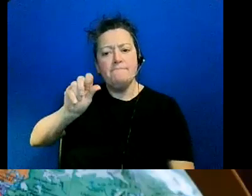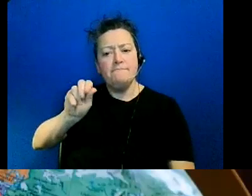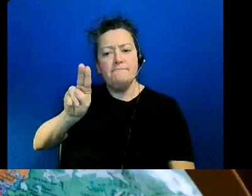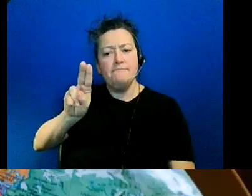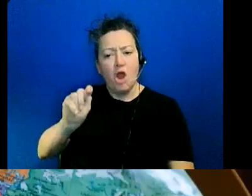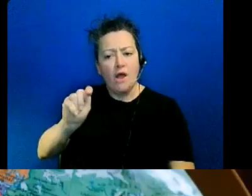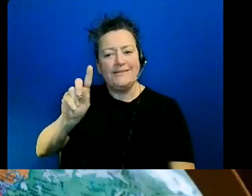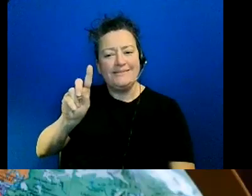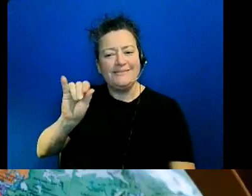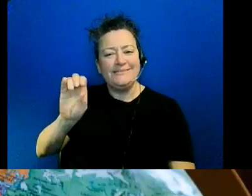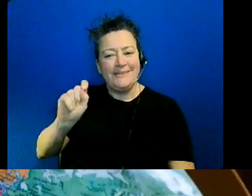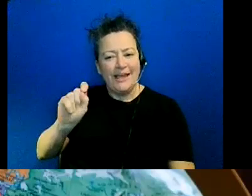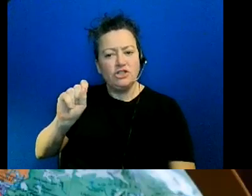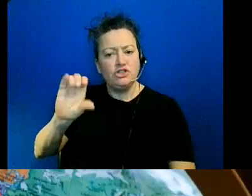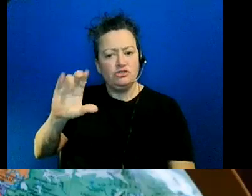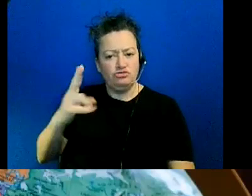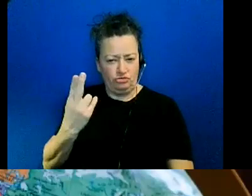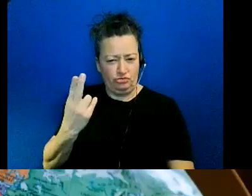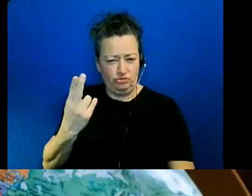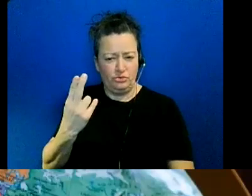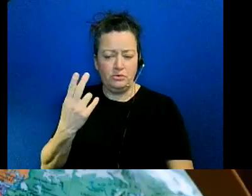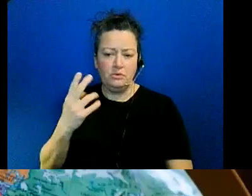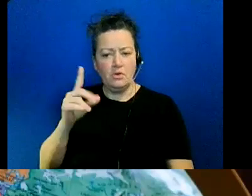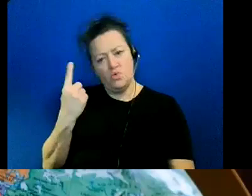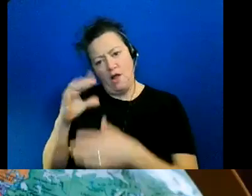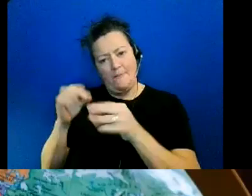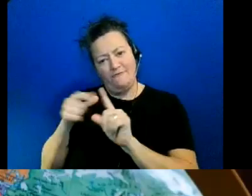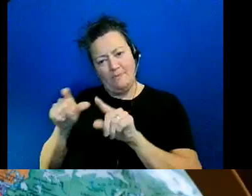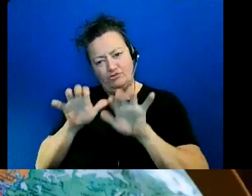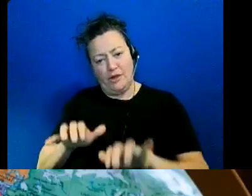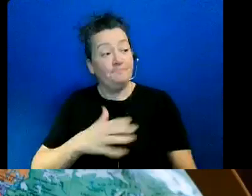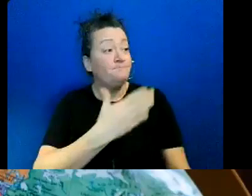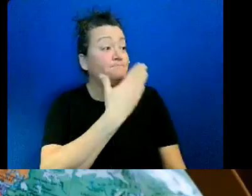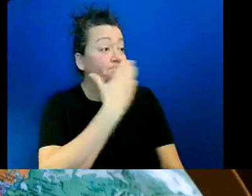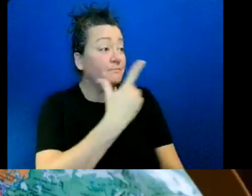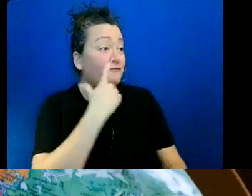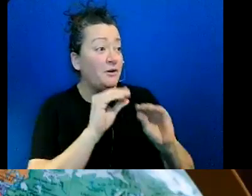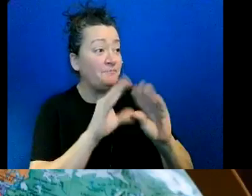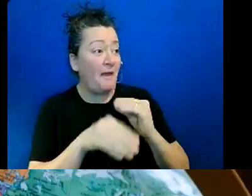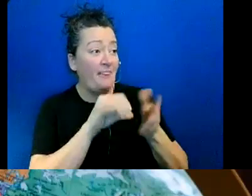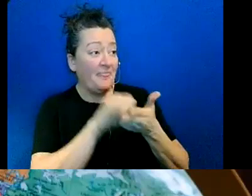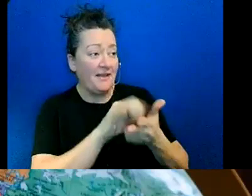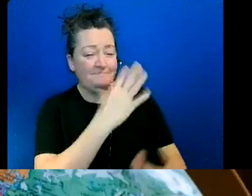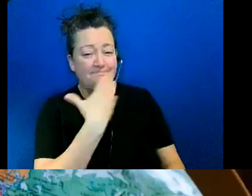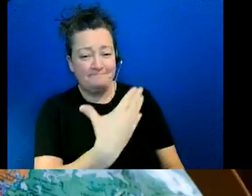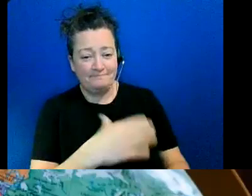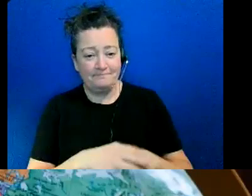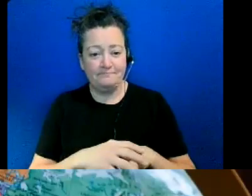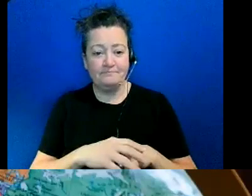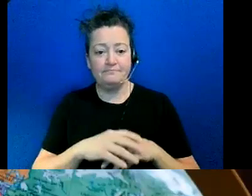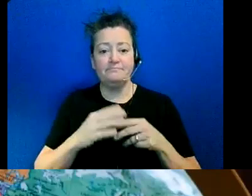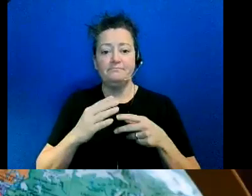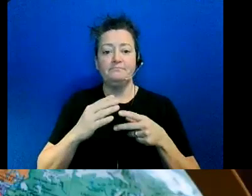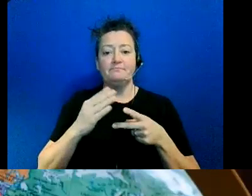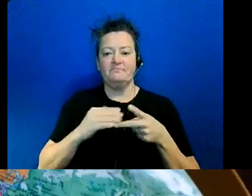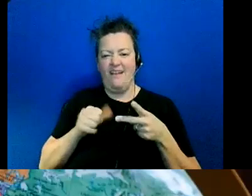like that yeah so that's the only comment we have so far thank you for that clarification and uh i'll just add that i think um